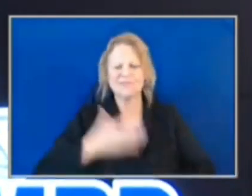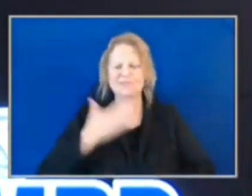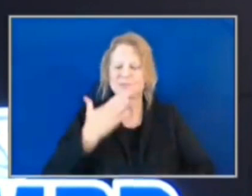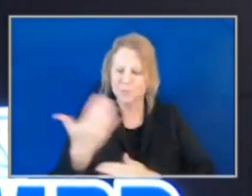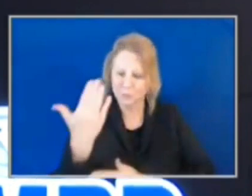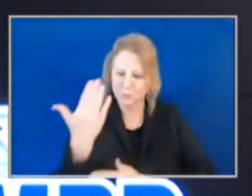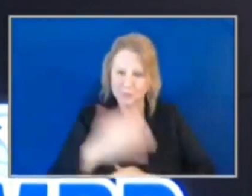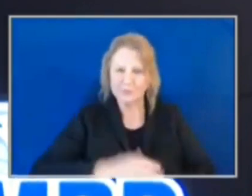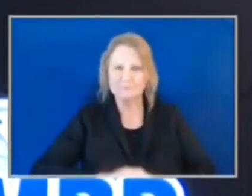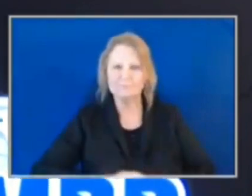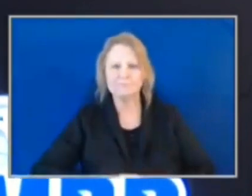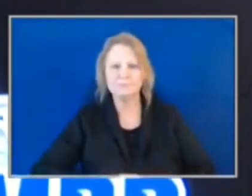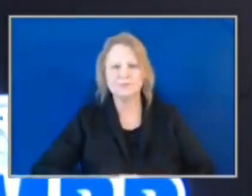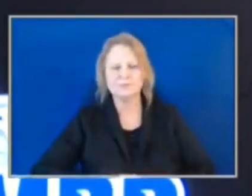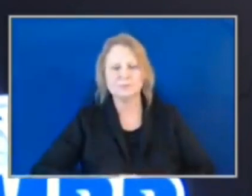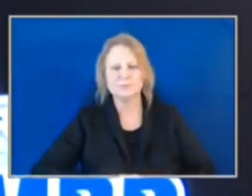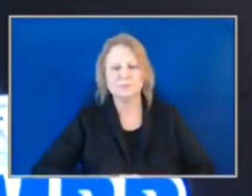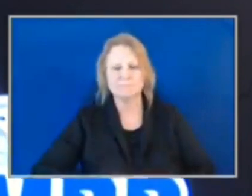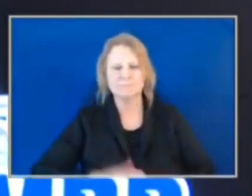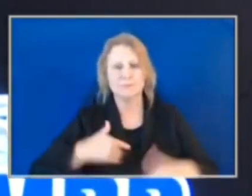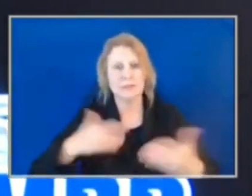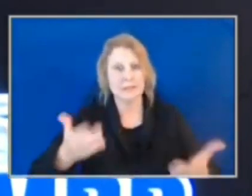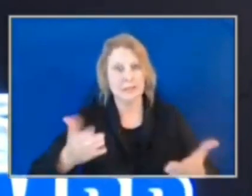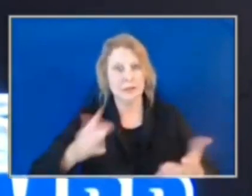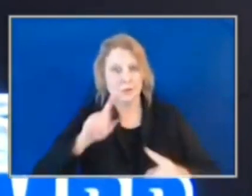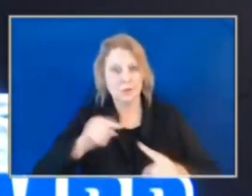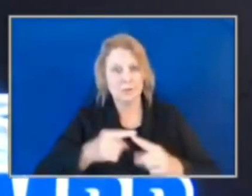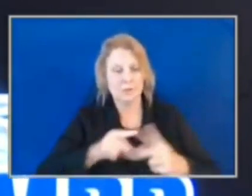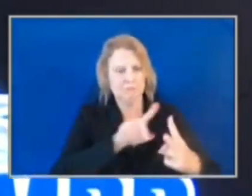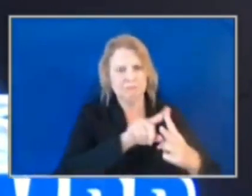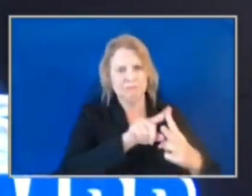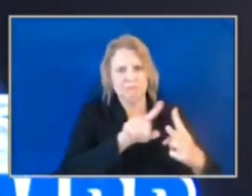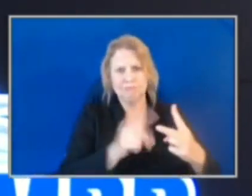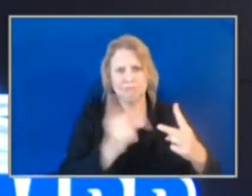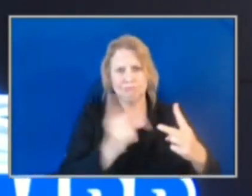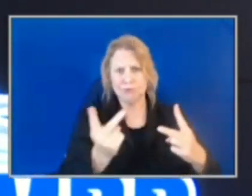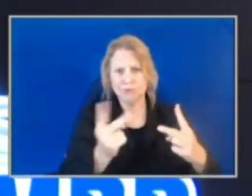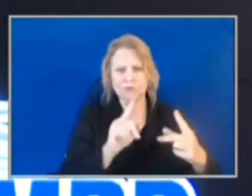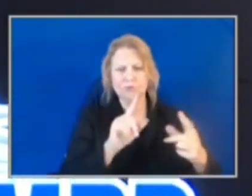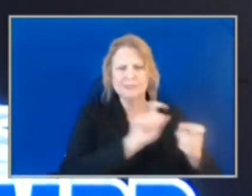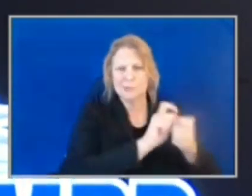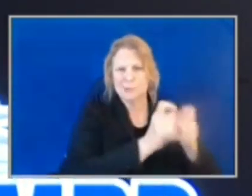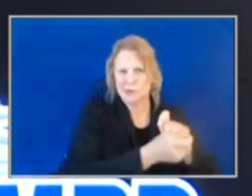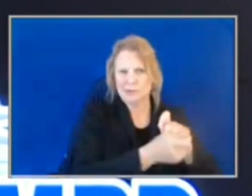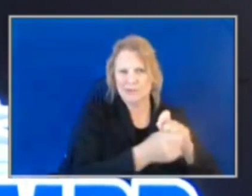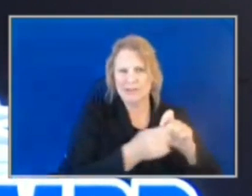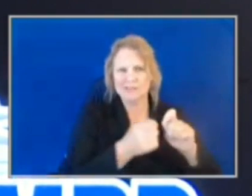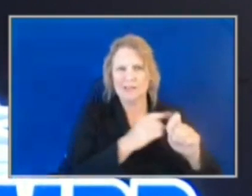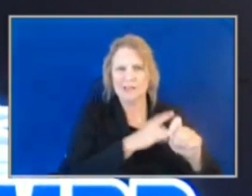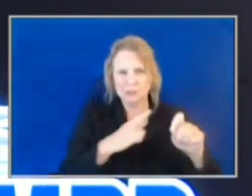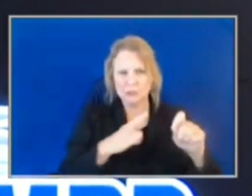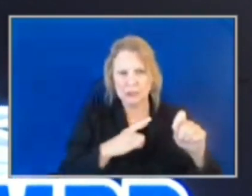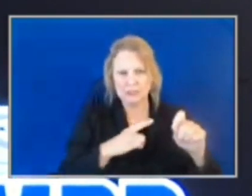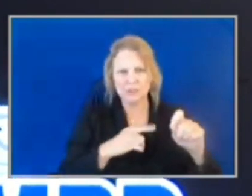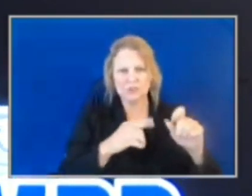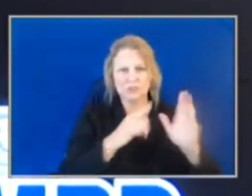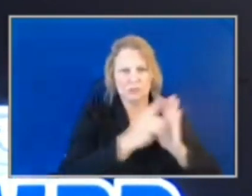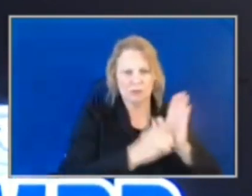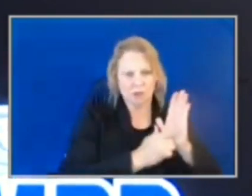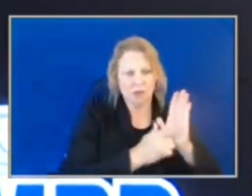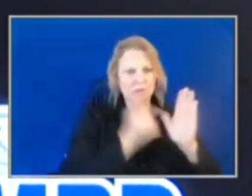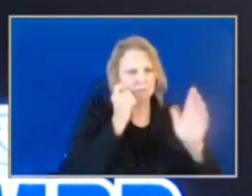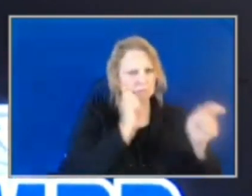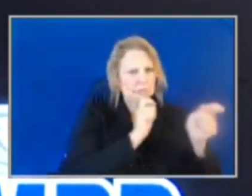I'm here today to talk about two pieces of recently ratified legislation that is going to have a positive impact, a tremendous positive